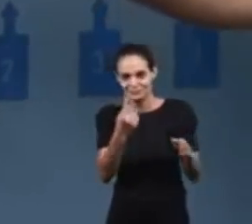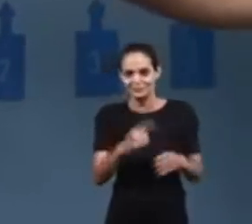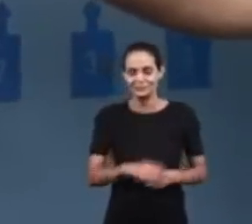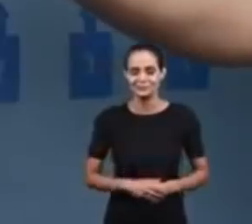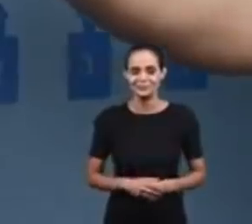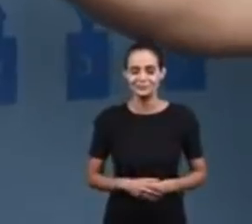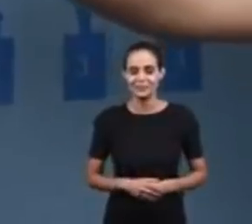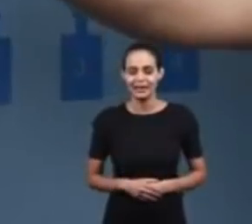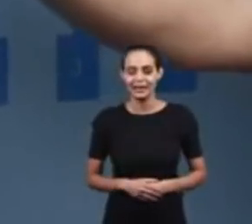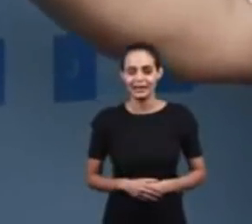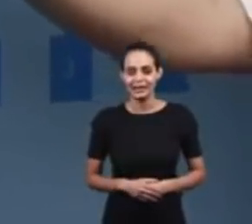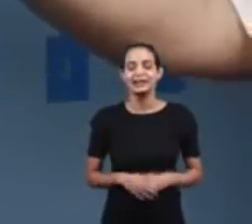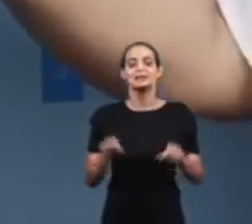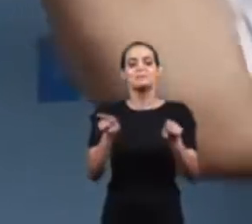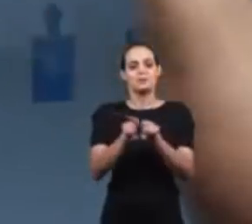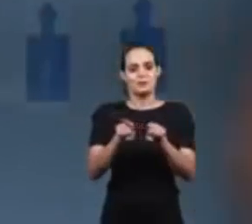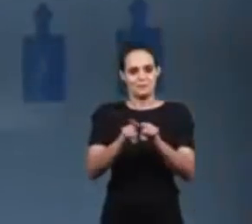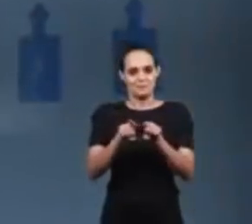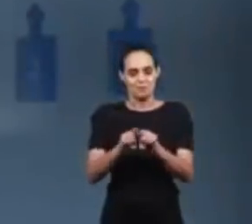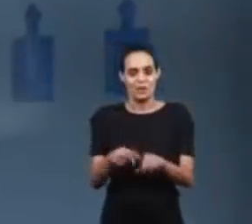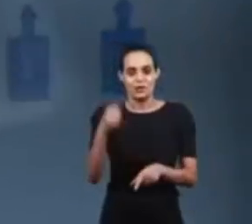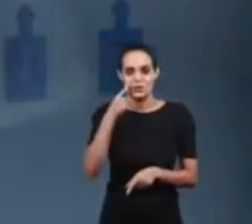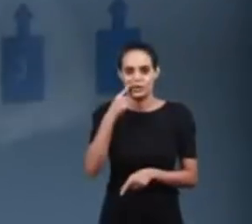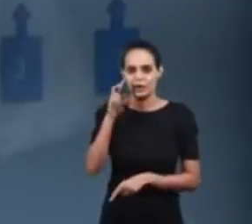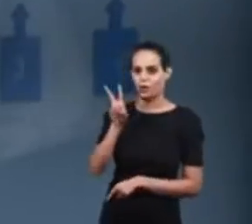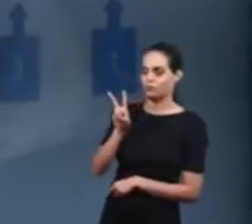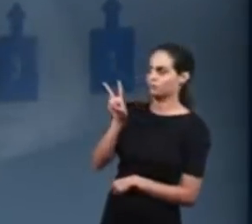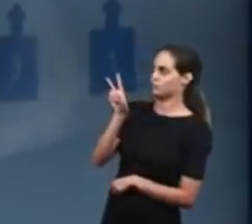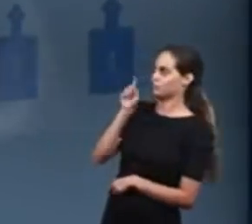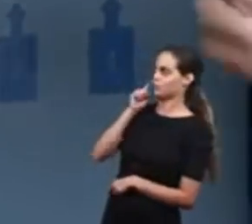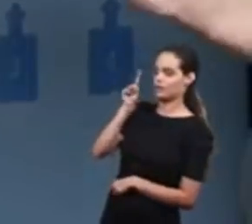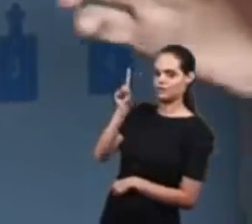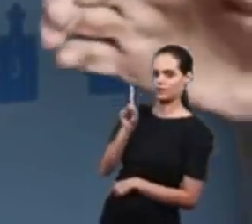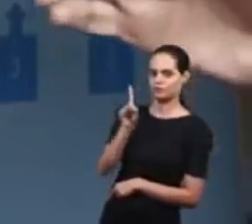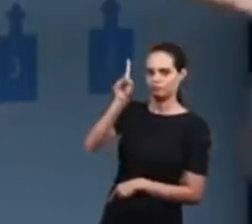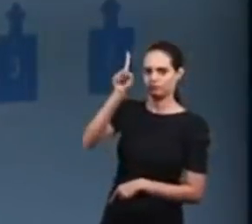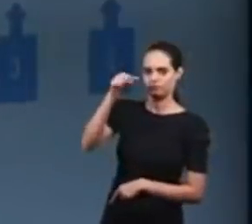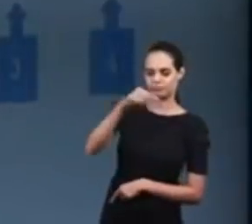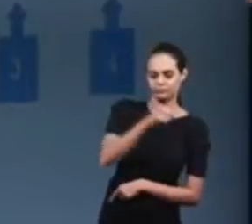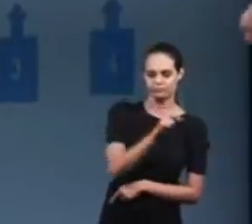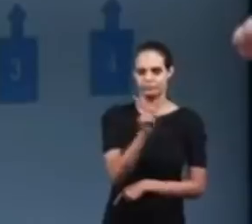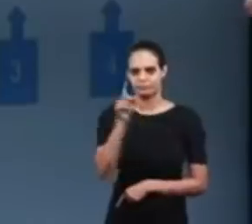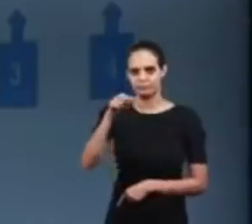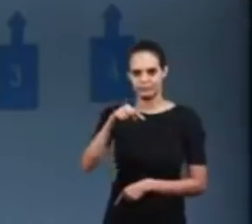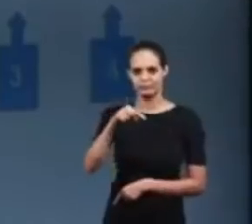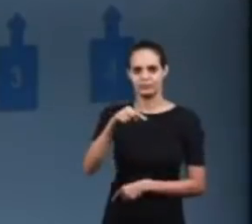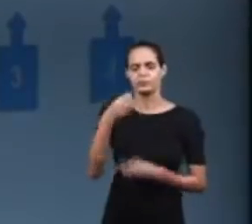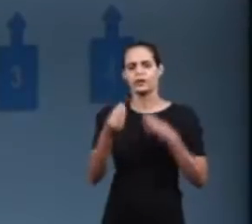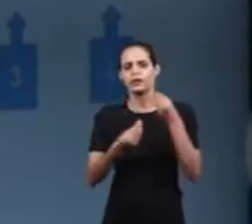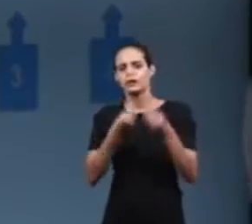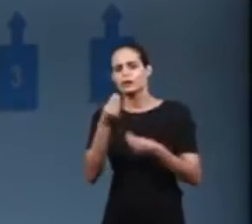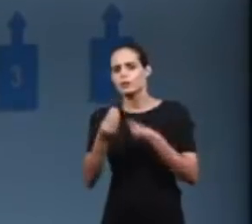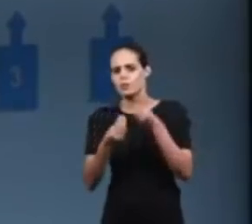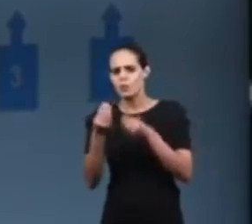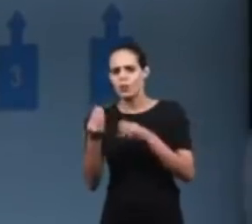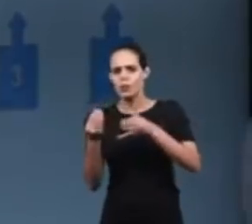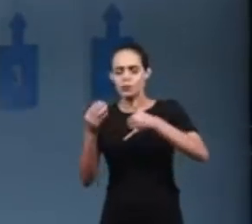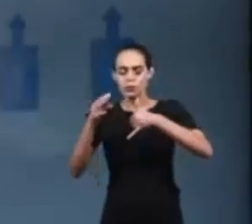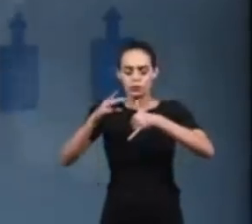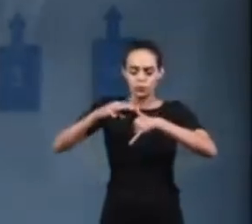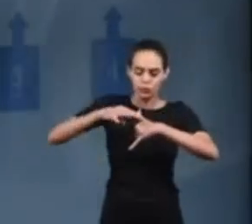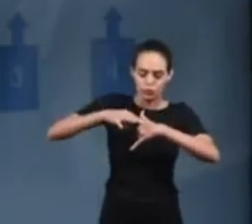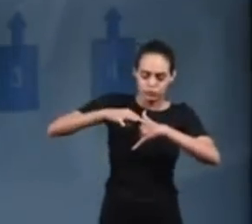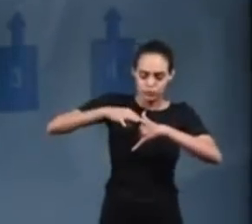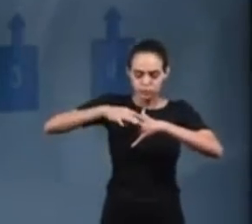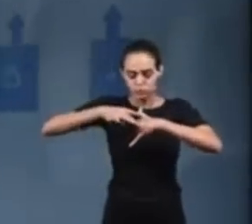help us remember how it will stretch to put our finger on the right place. Also, on